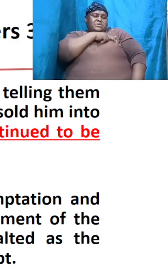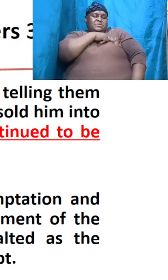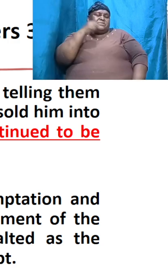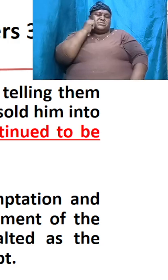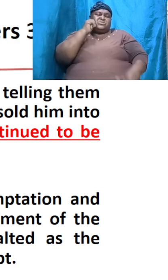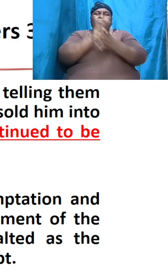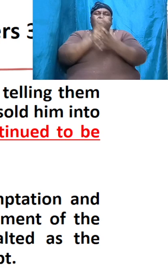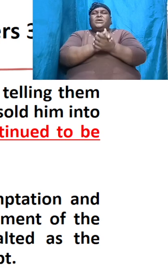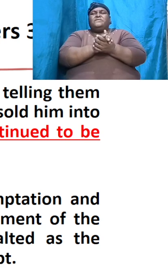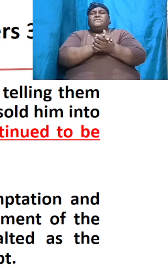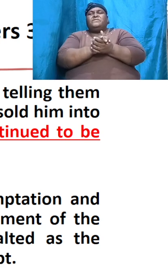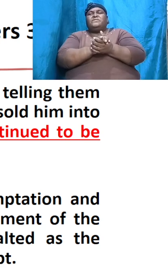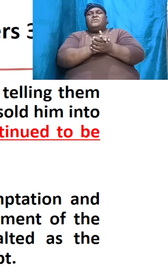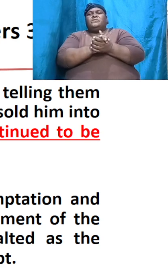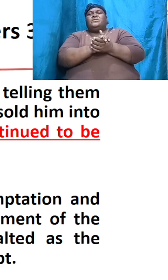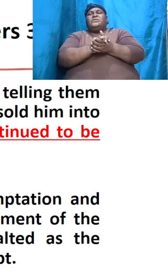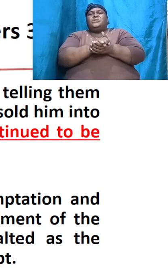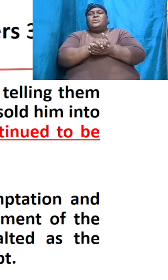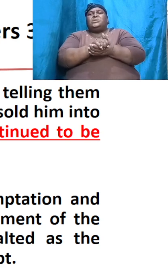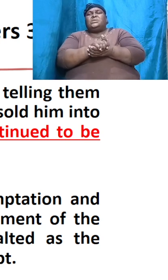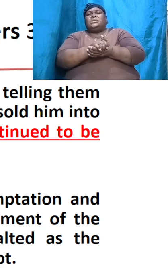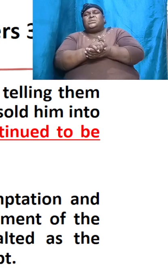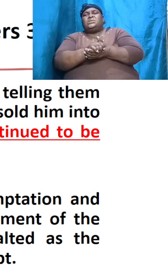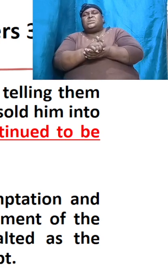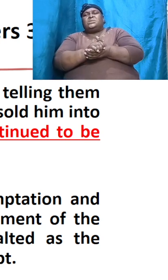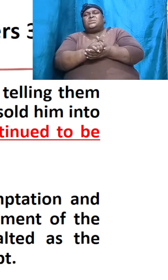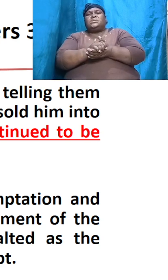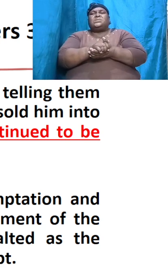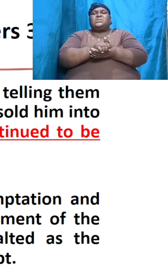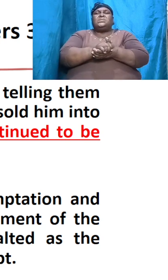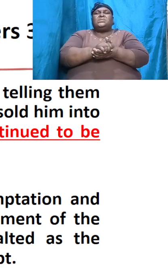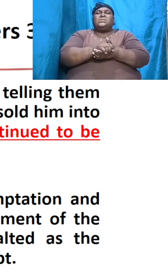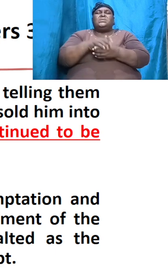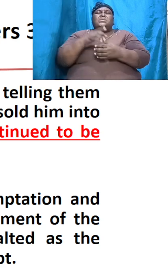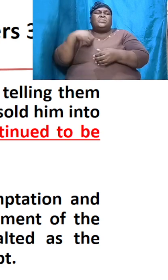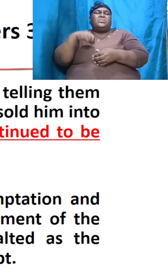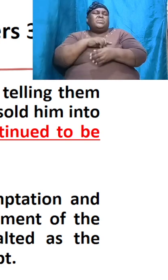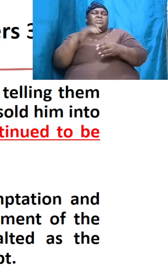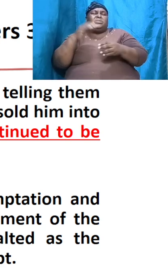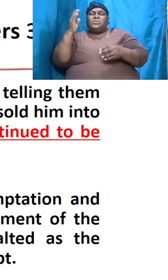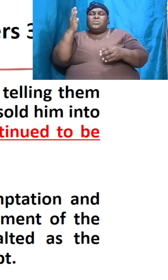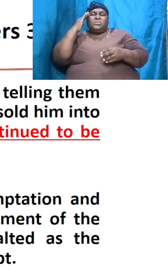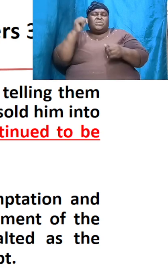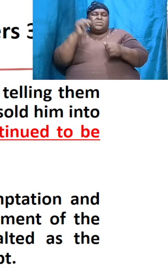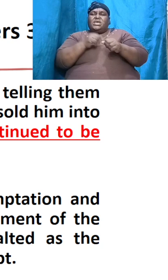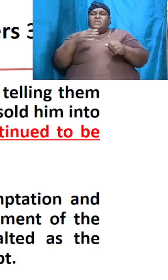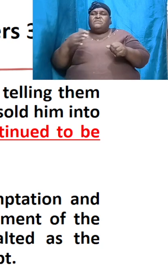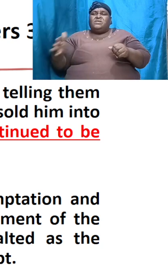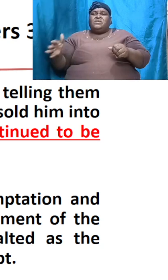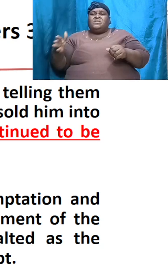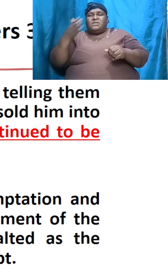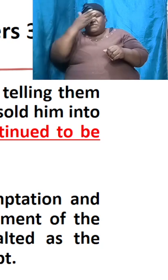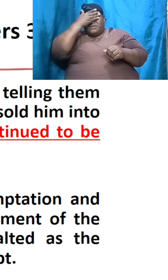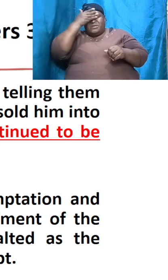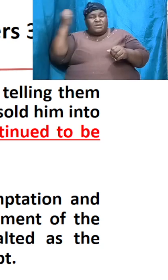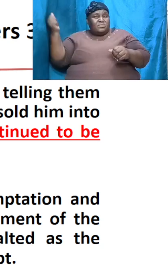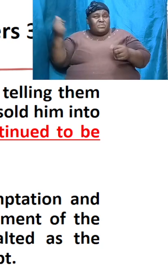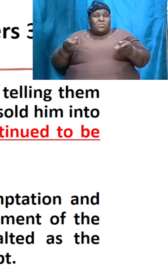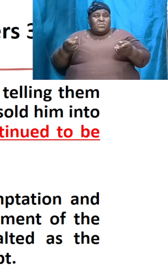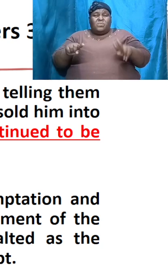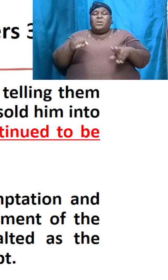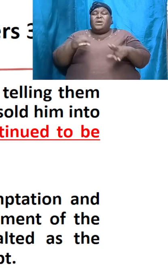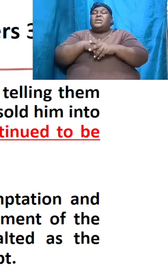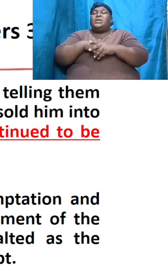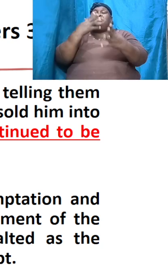as a result of that thrown into prison and we know everything that happened to him he was forgotten while he was in prison